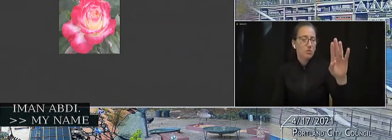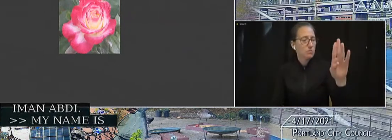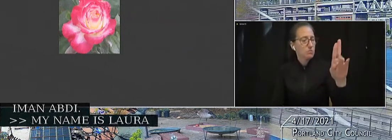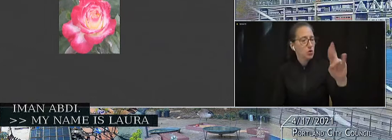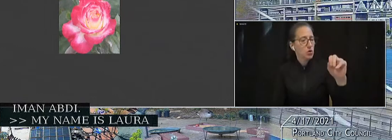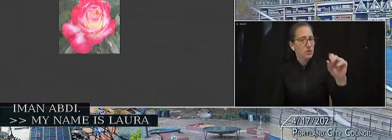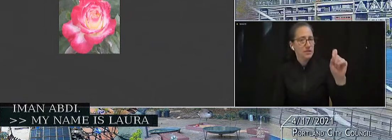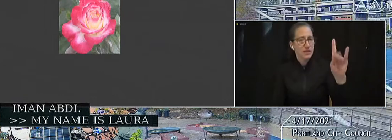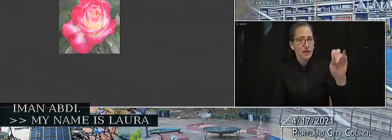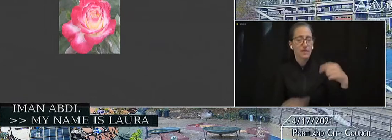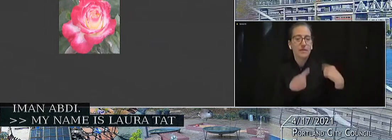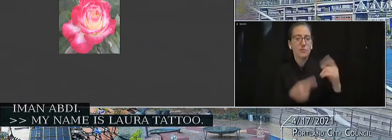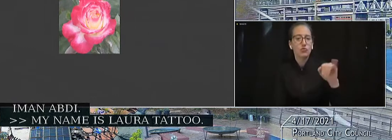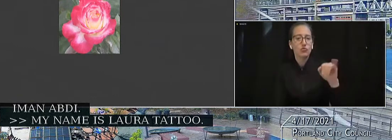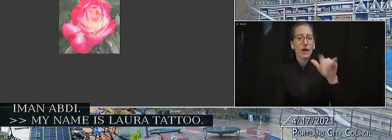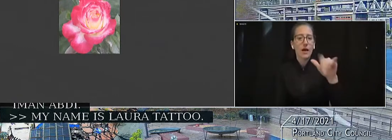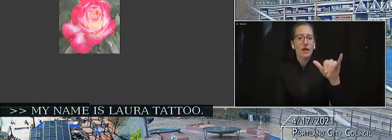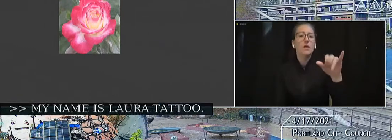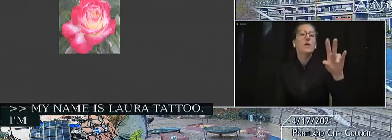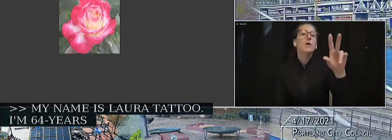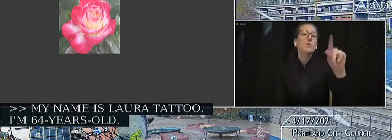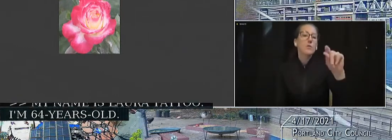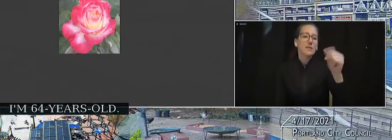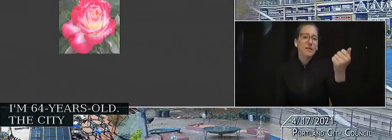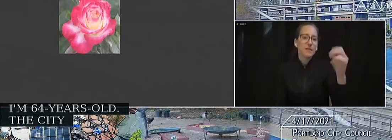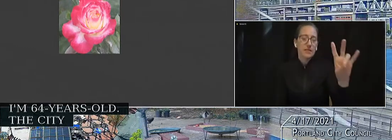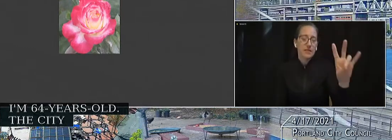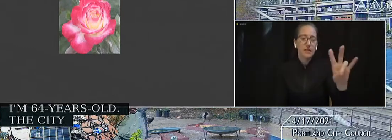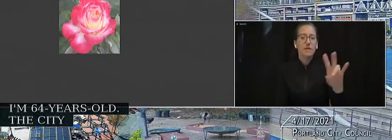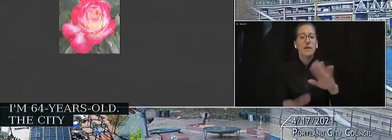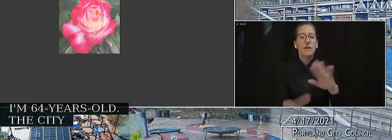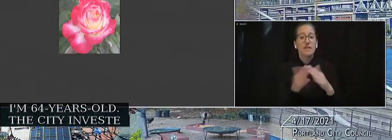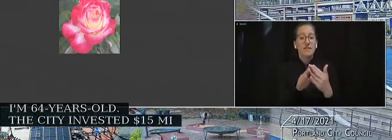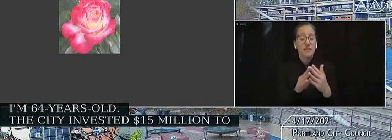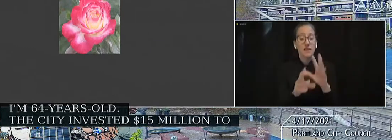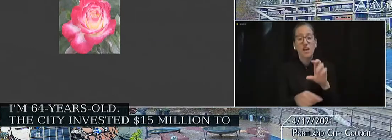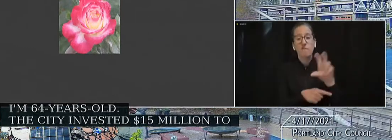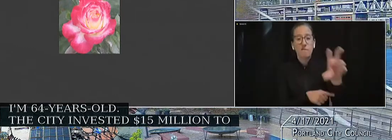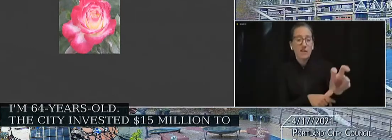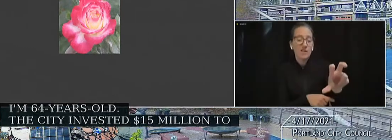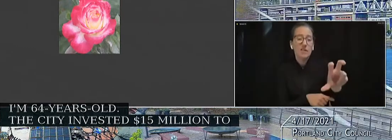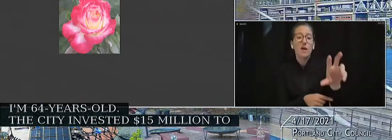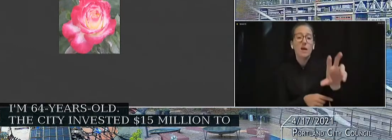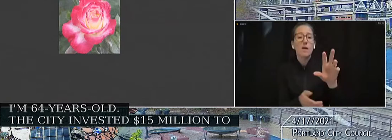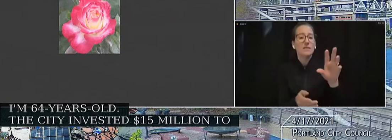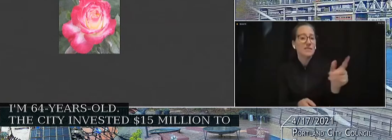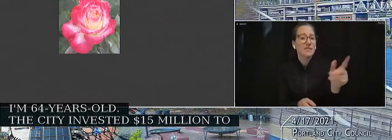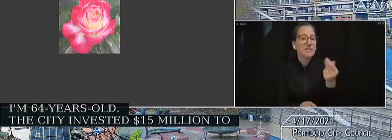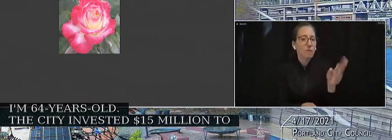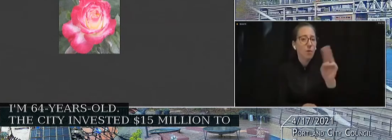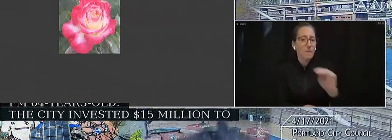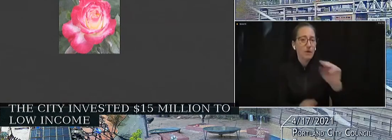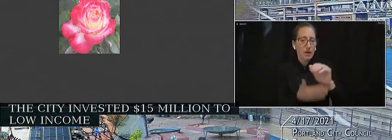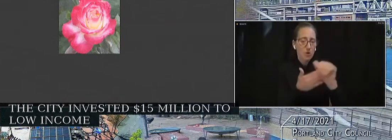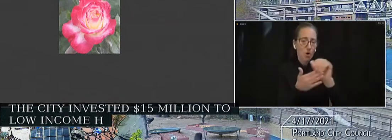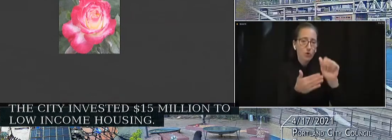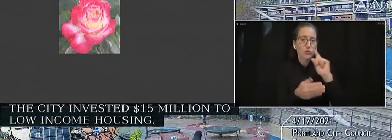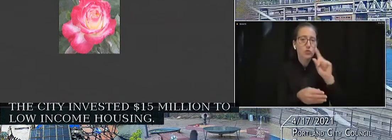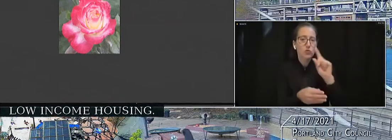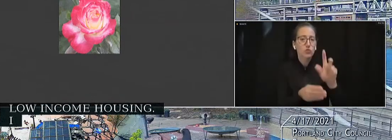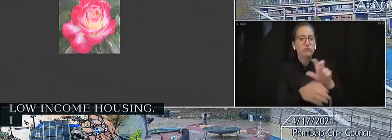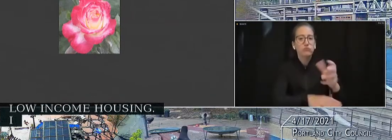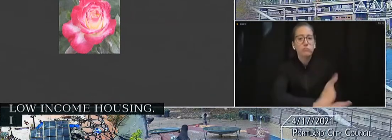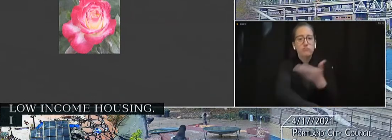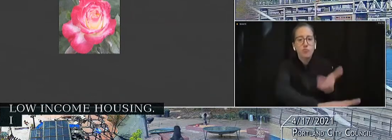The city invested $15 million to restore this building and create low-income housing. I pay $6.28 a